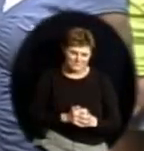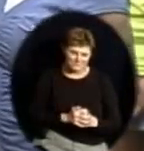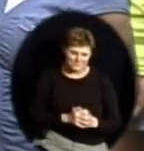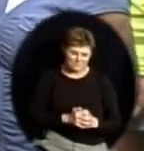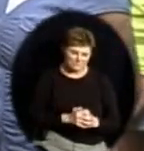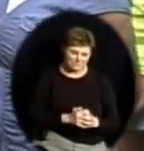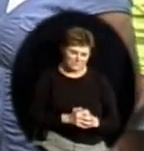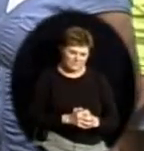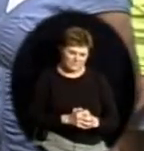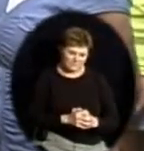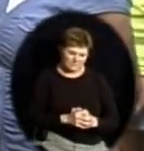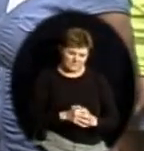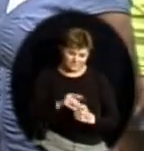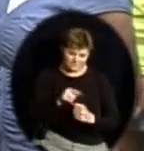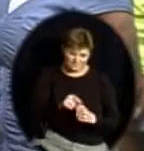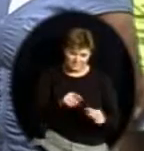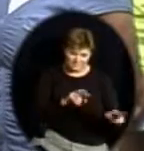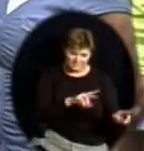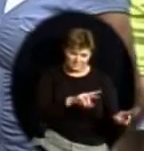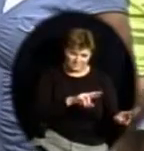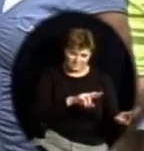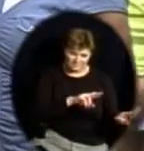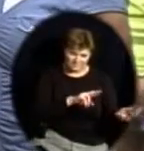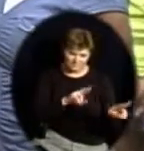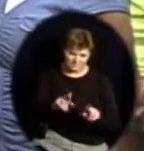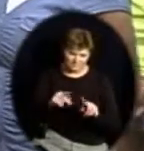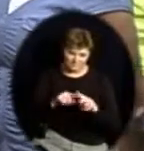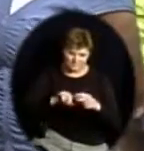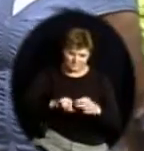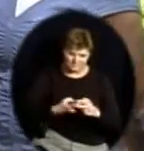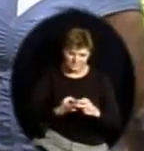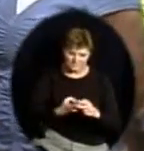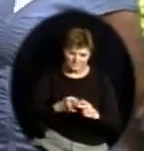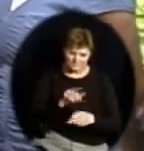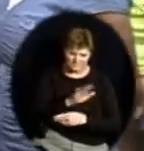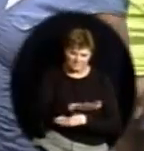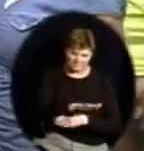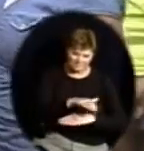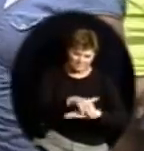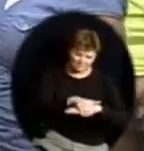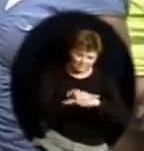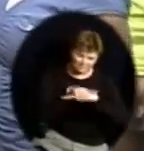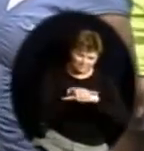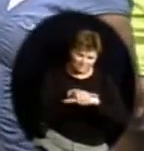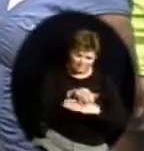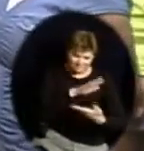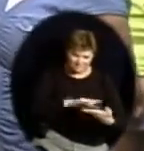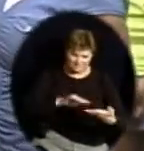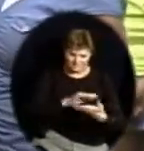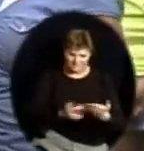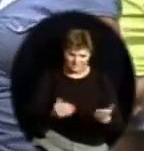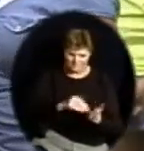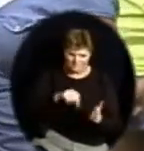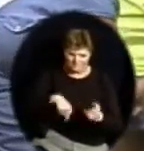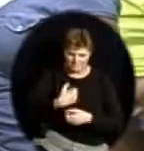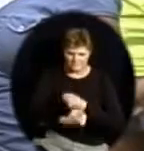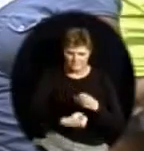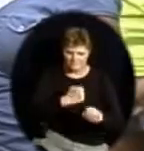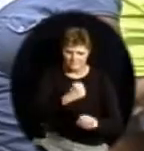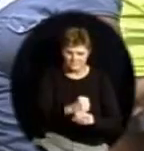a four-year preparation program for the AP English test during her senior year that we're preparing for. And